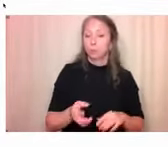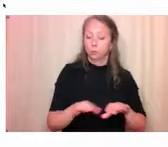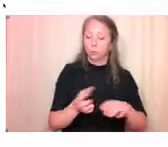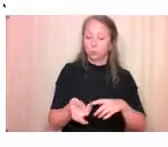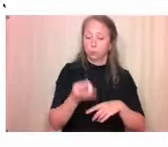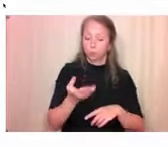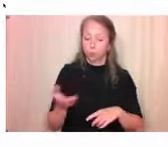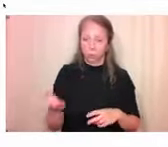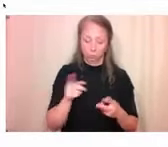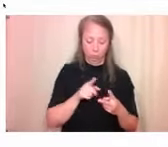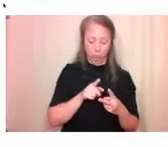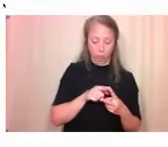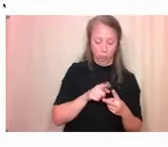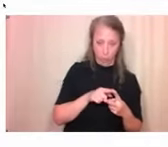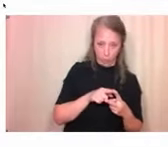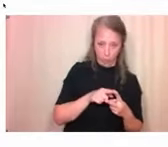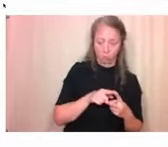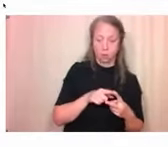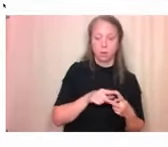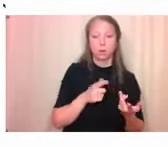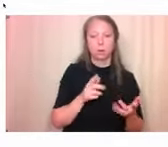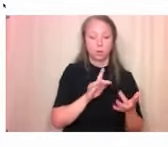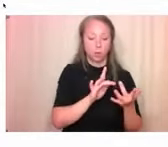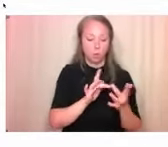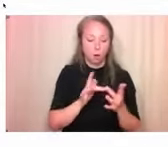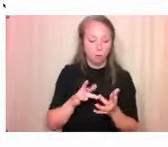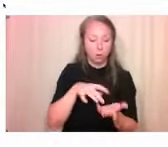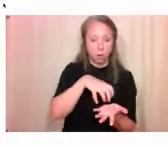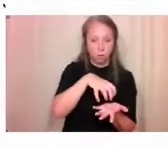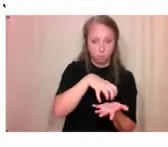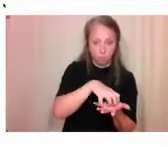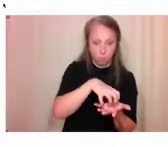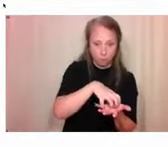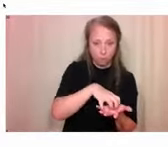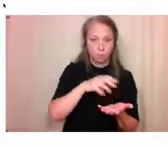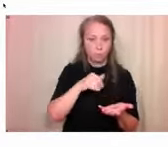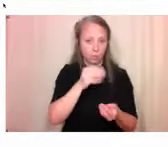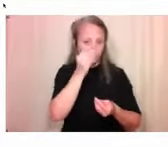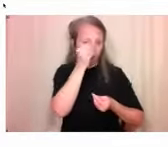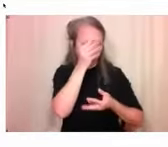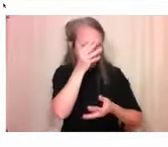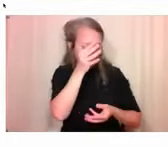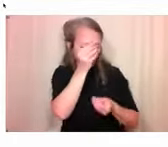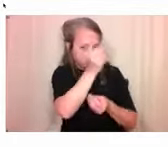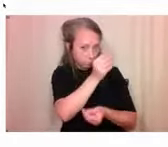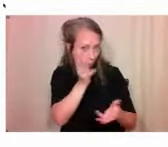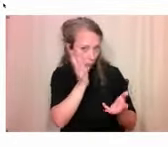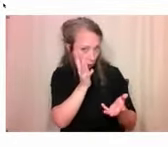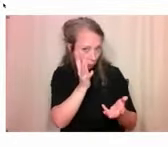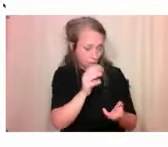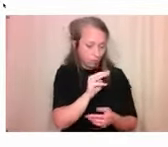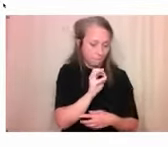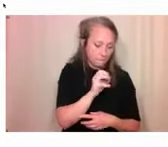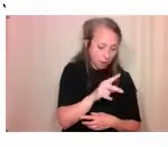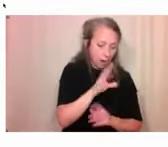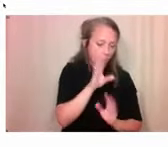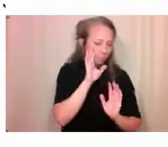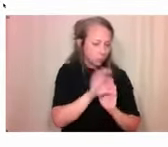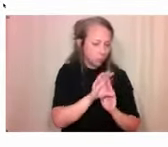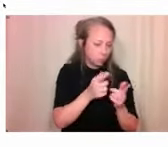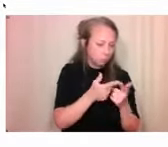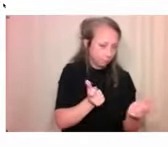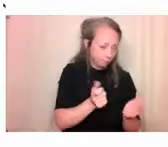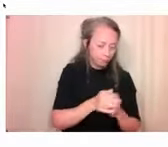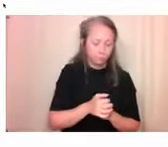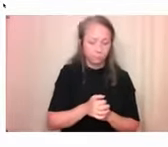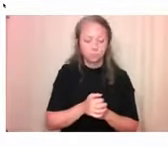about the accessibility of your community's built environment and its main feature is a crowdsourced web map where you can view photos and